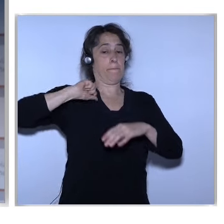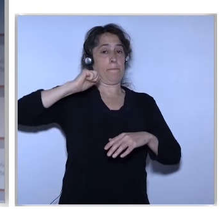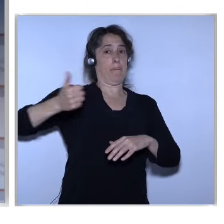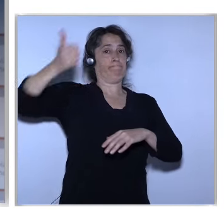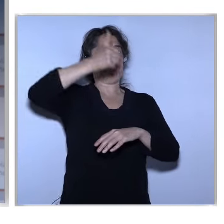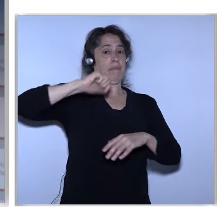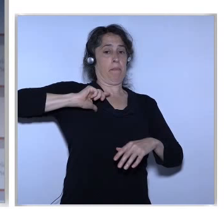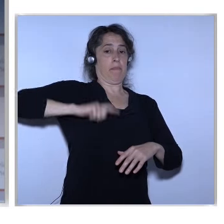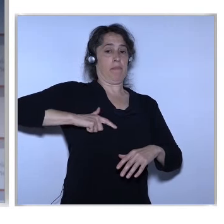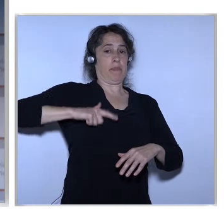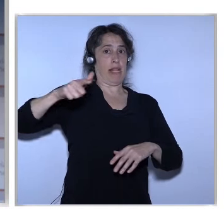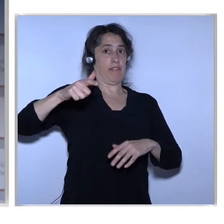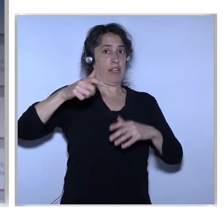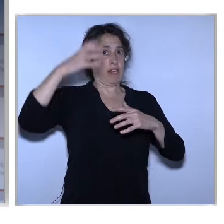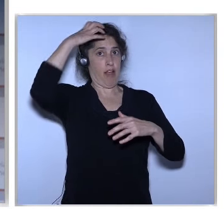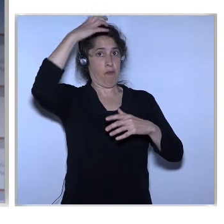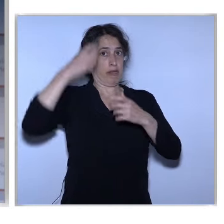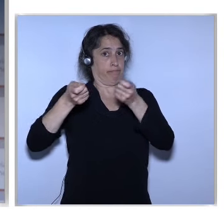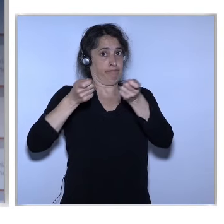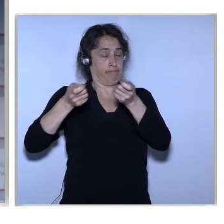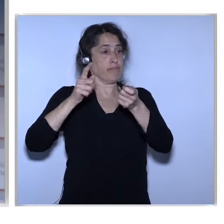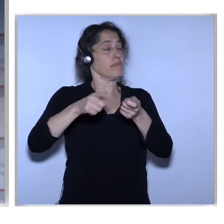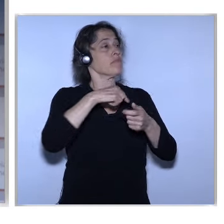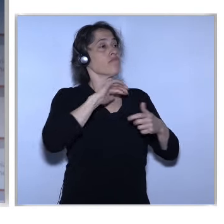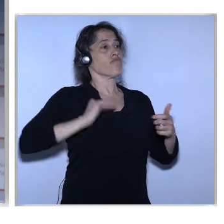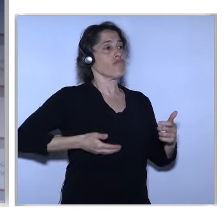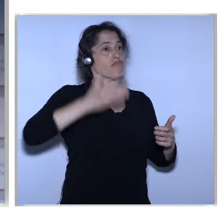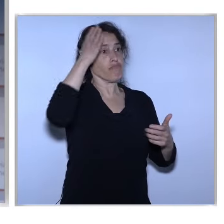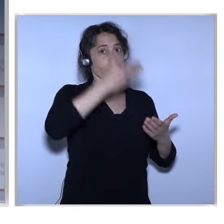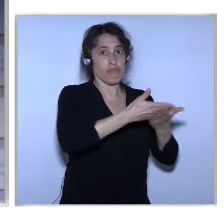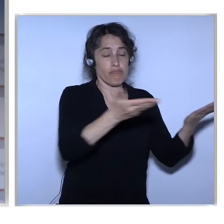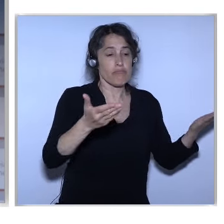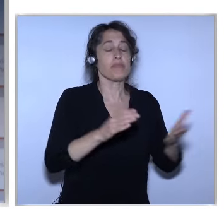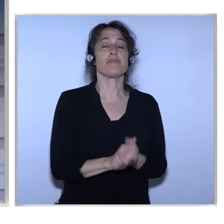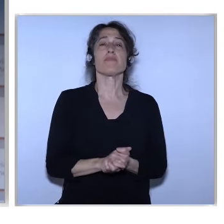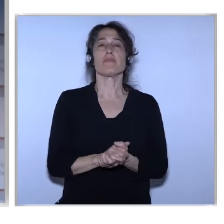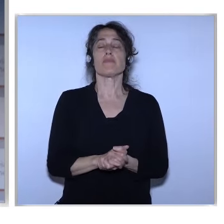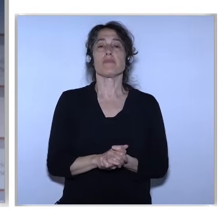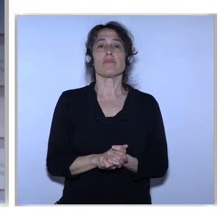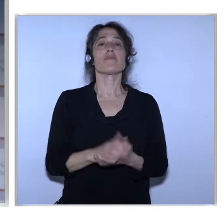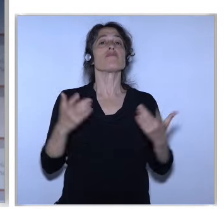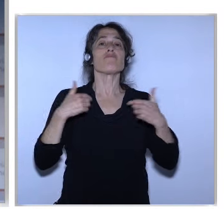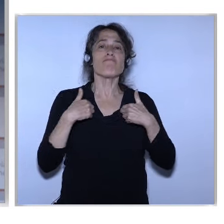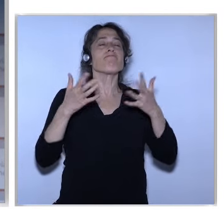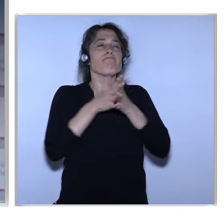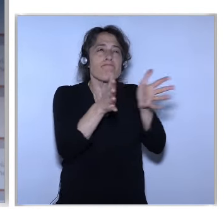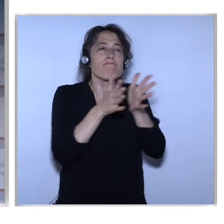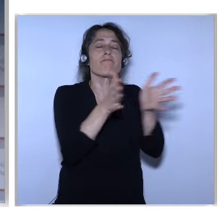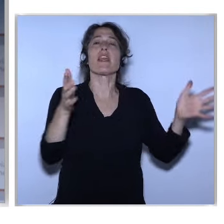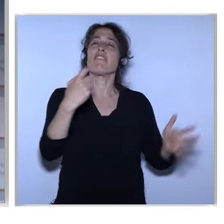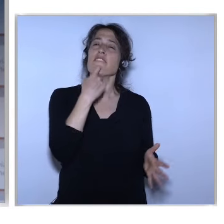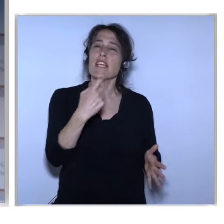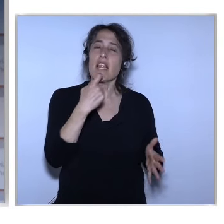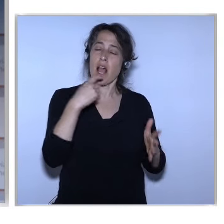To kind of tell a bit About the story About what we did In ESPO In